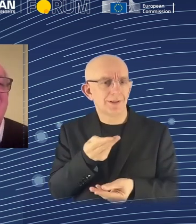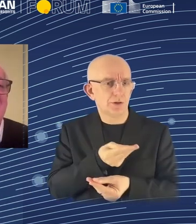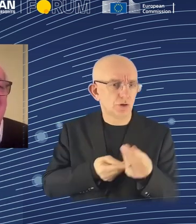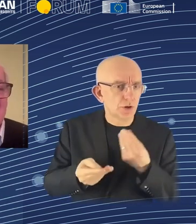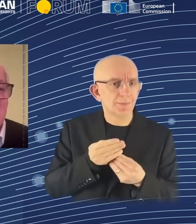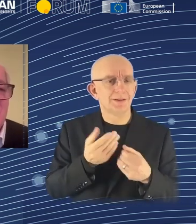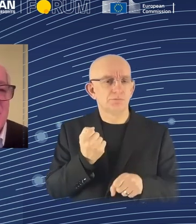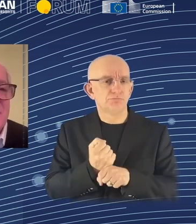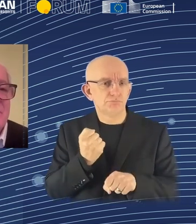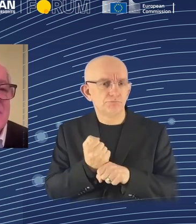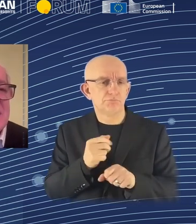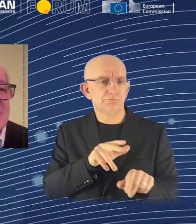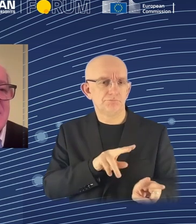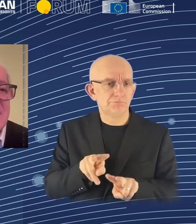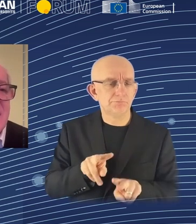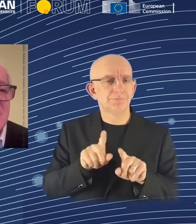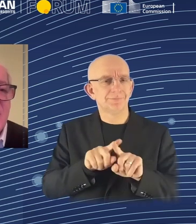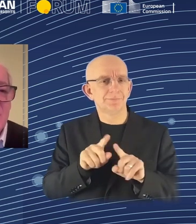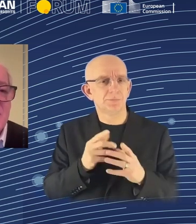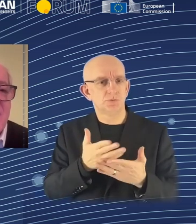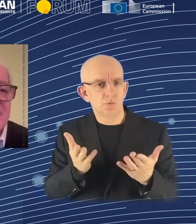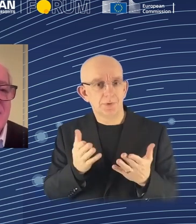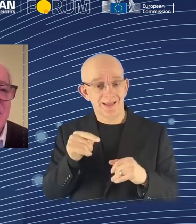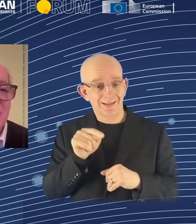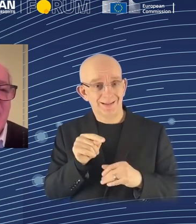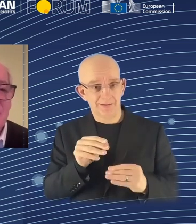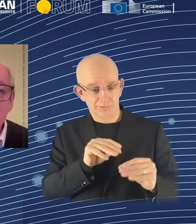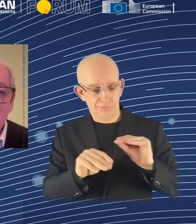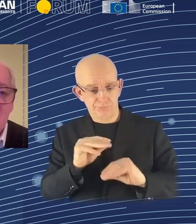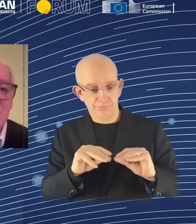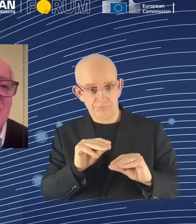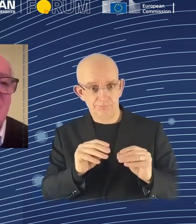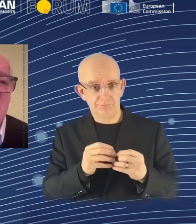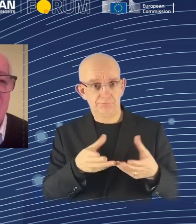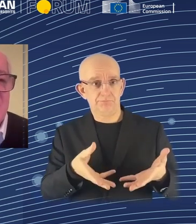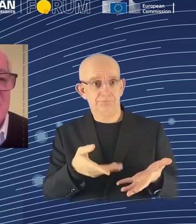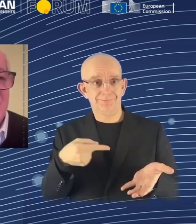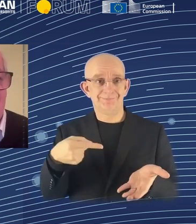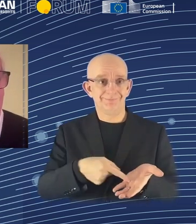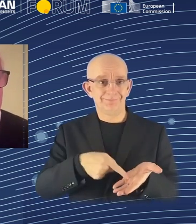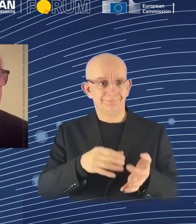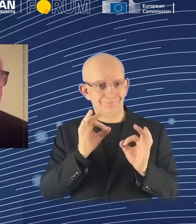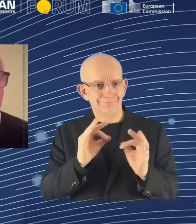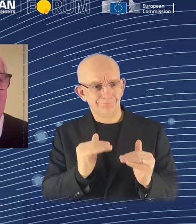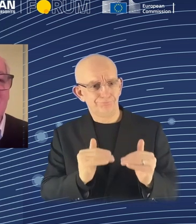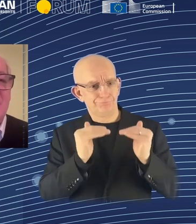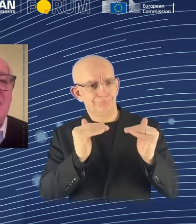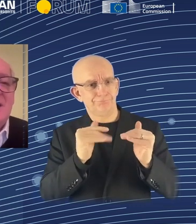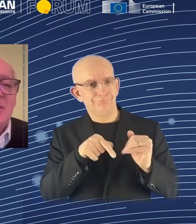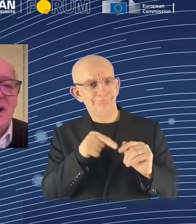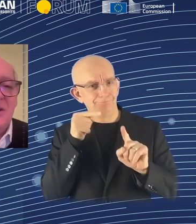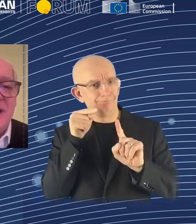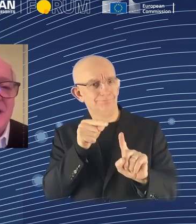to the system. And examples of that include AlphaGo, which plays Go at a superhuman level